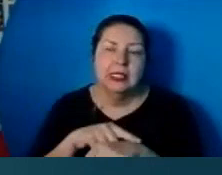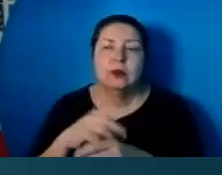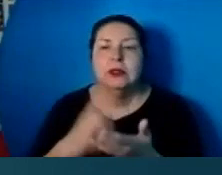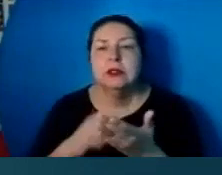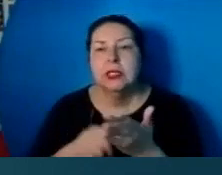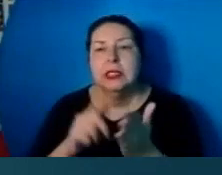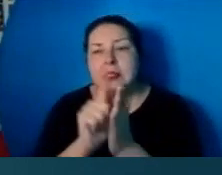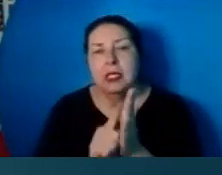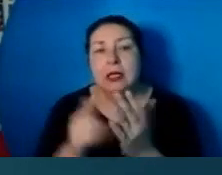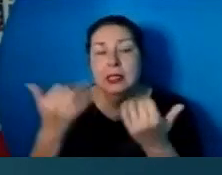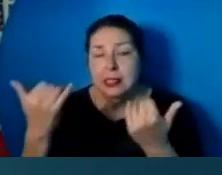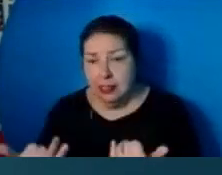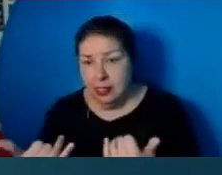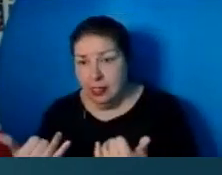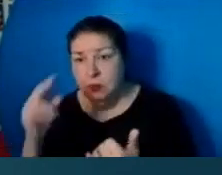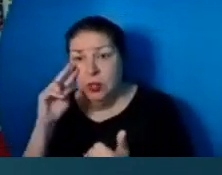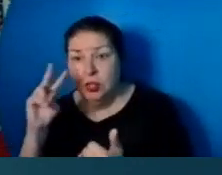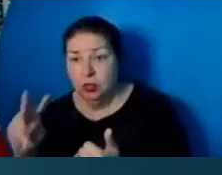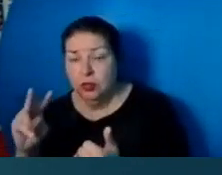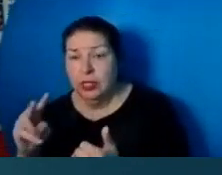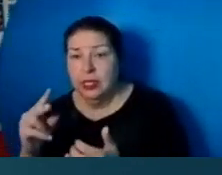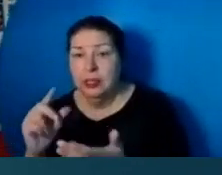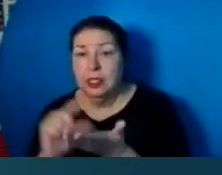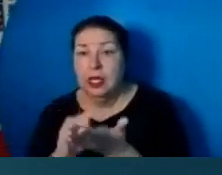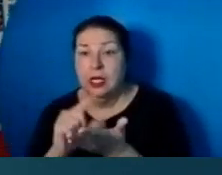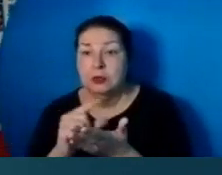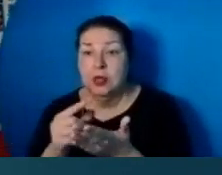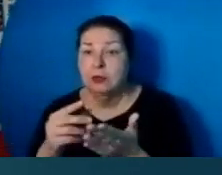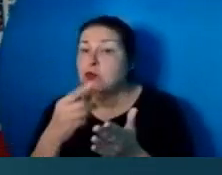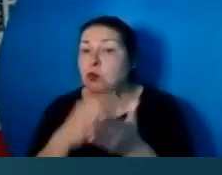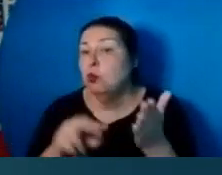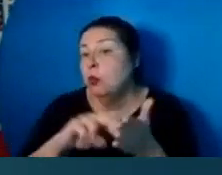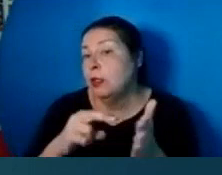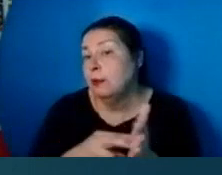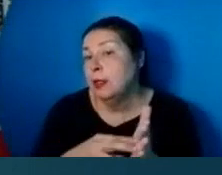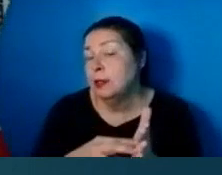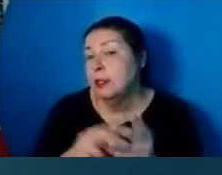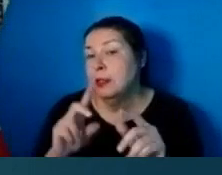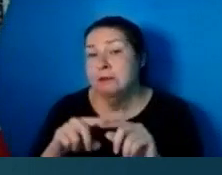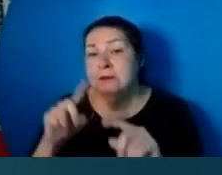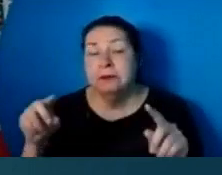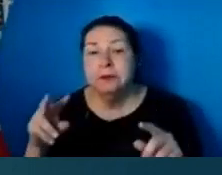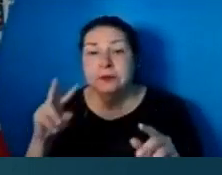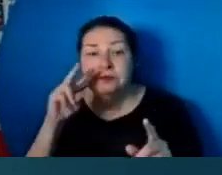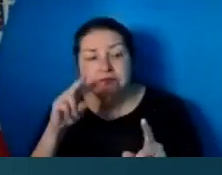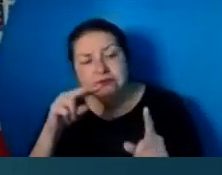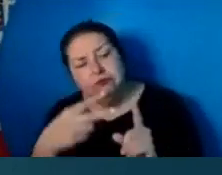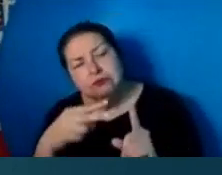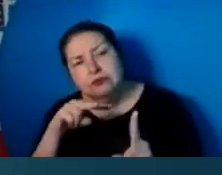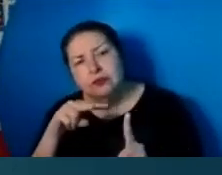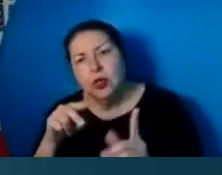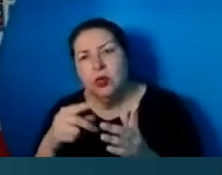gospel and what it entails. Now, there are various views of what the gospel is.